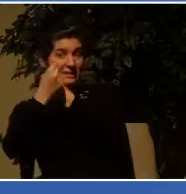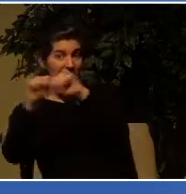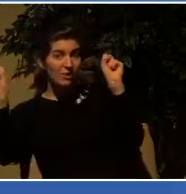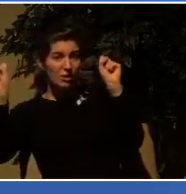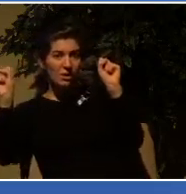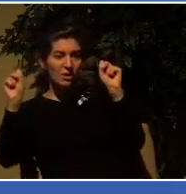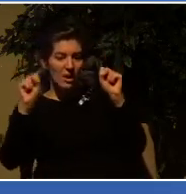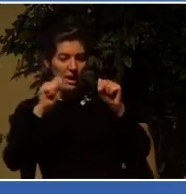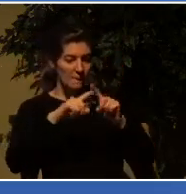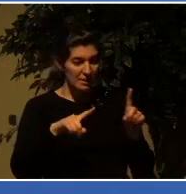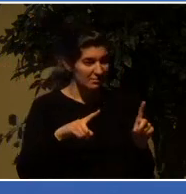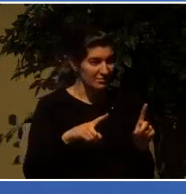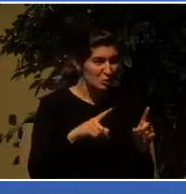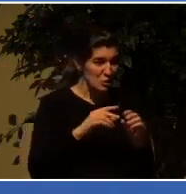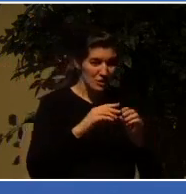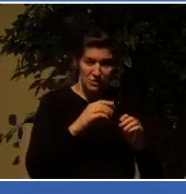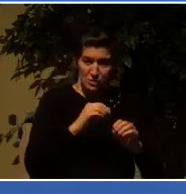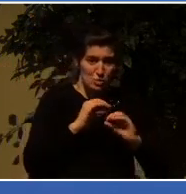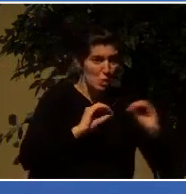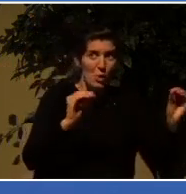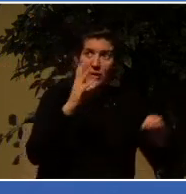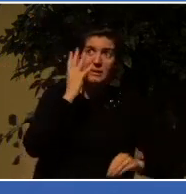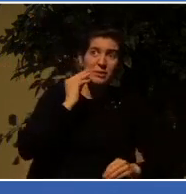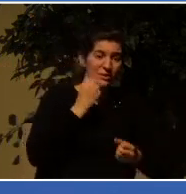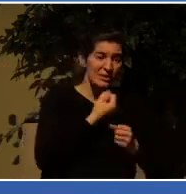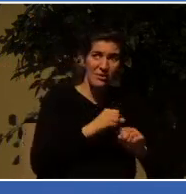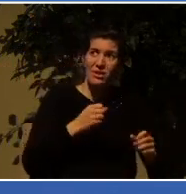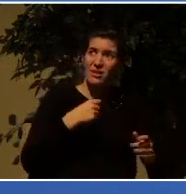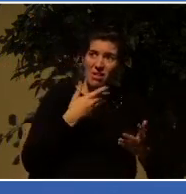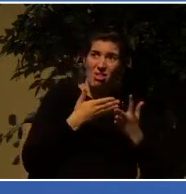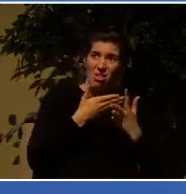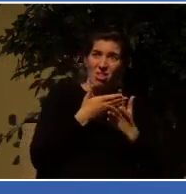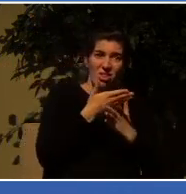and our actual experience of it. And the first is this.